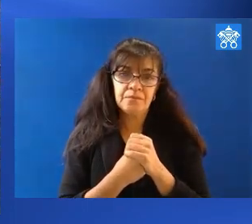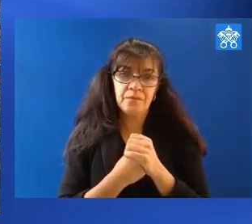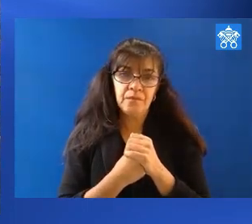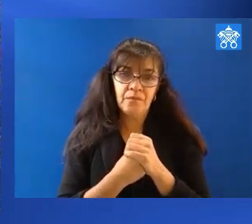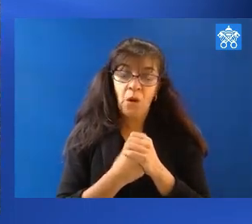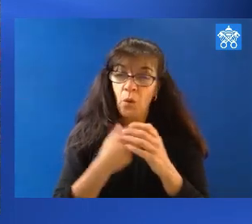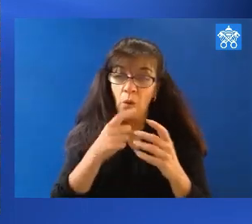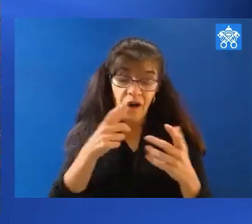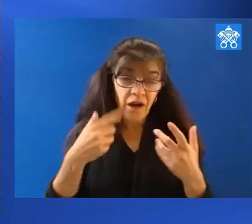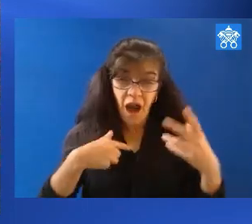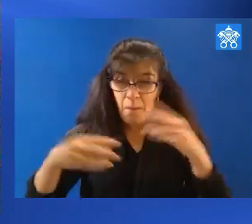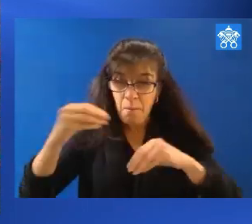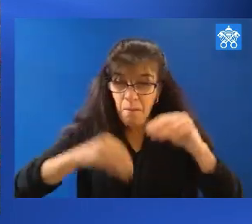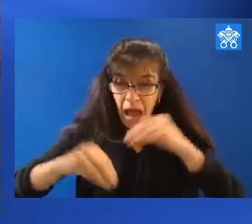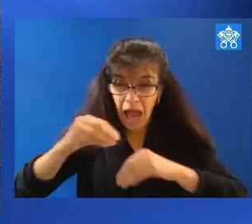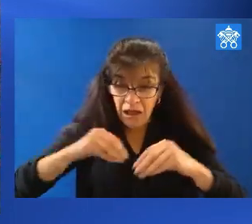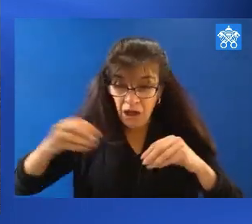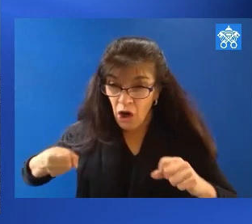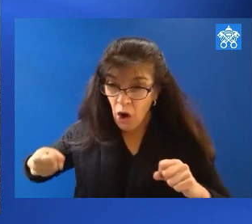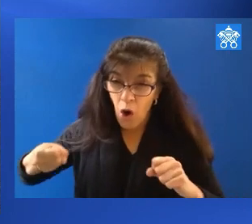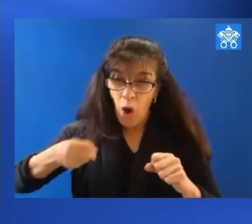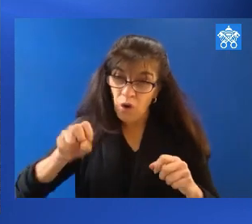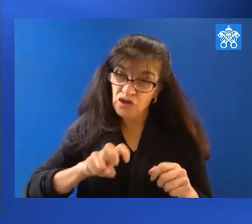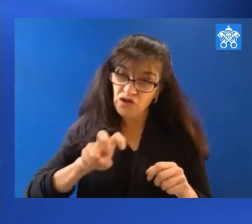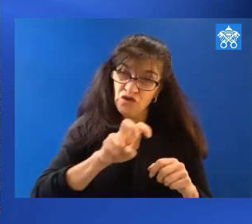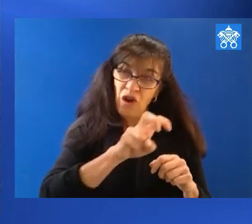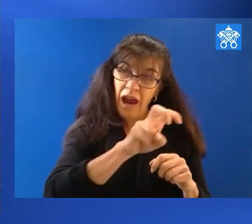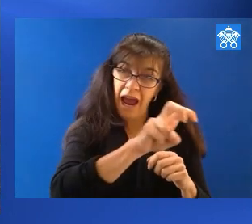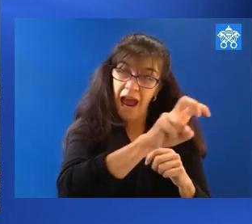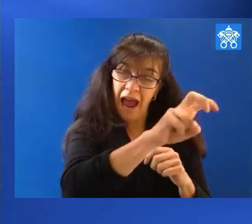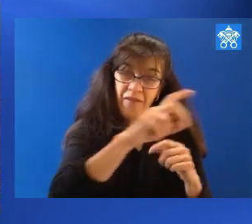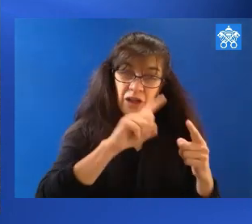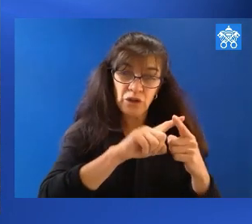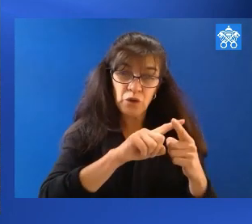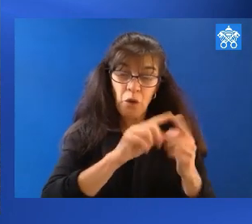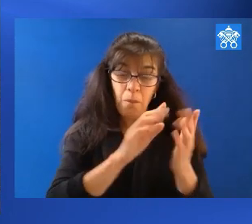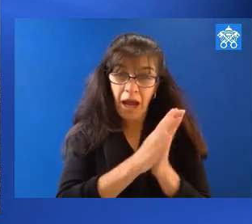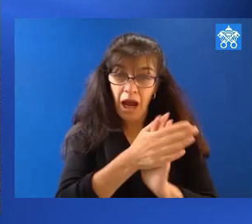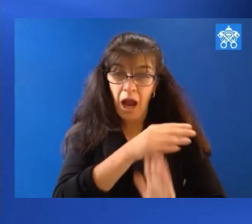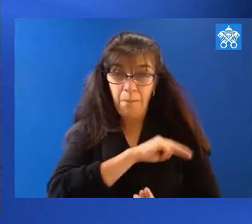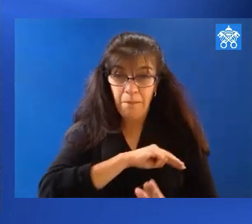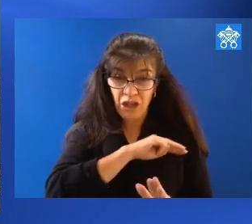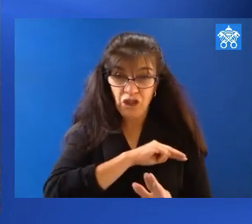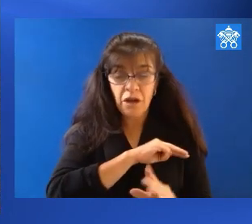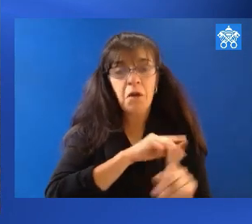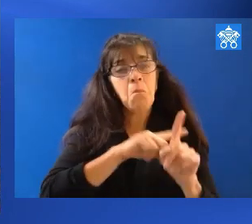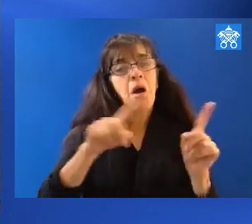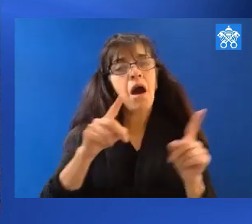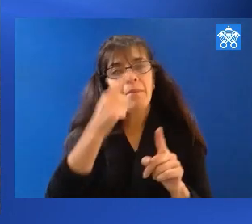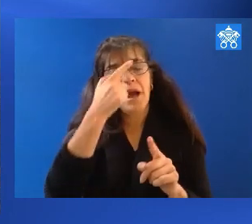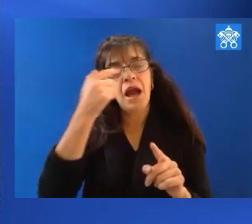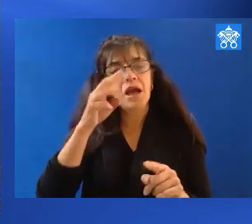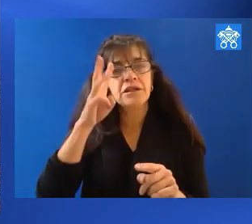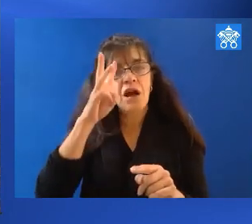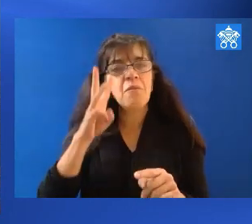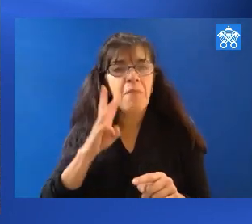to the ends of the world as missionaries, but however, by virtue of our baptism, we are all called to be missionaries.